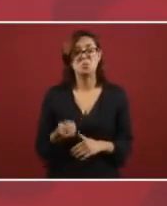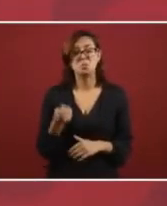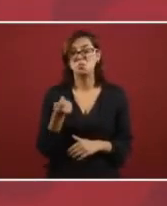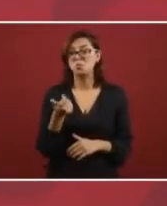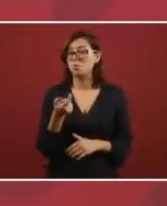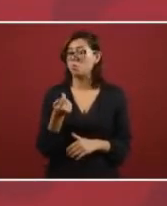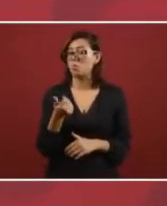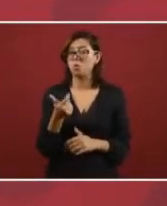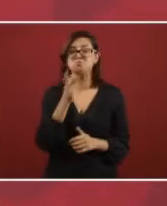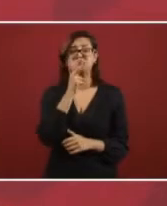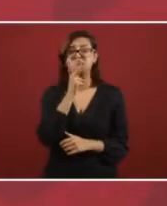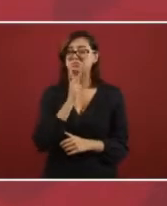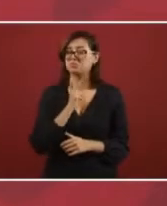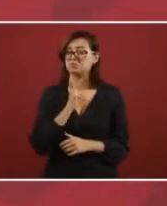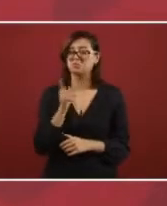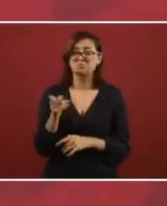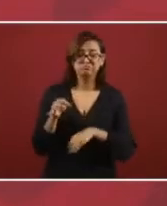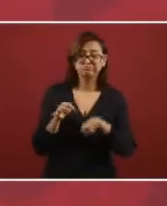that's very limited